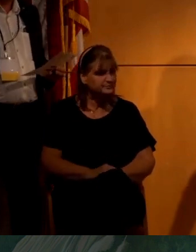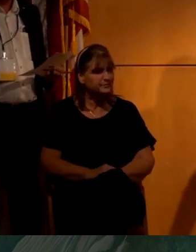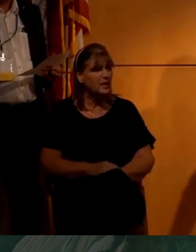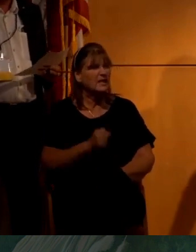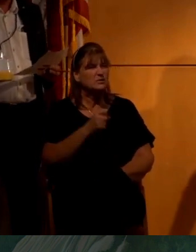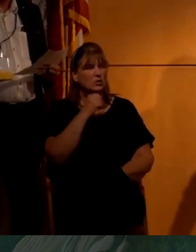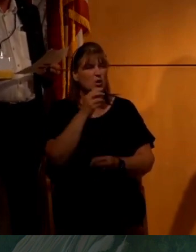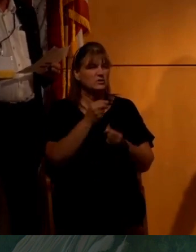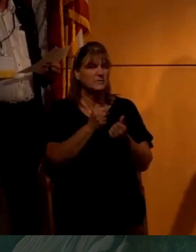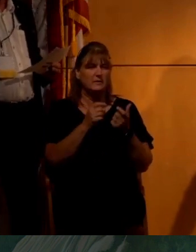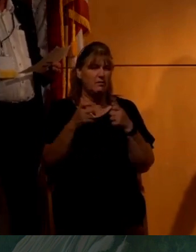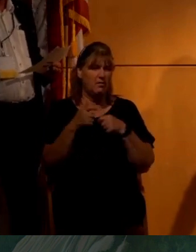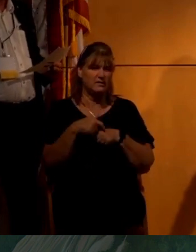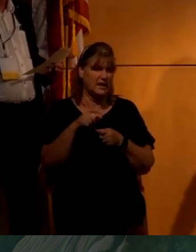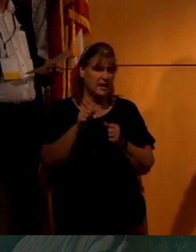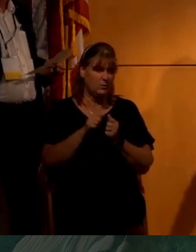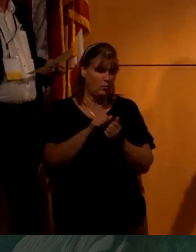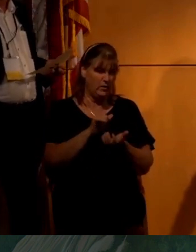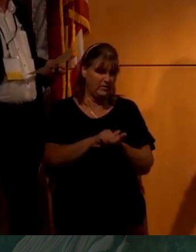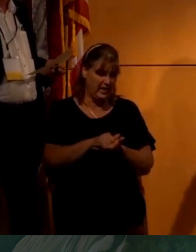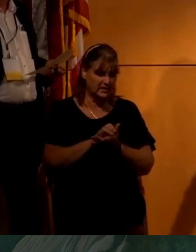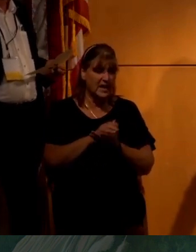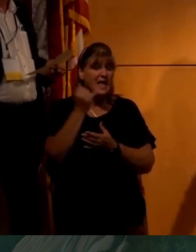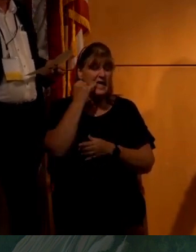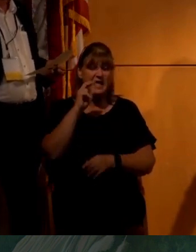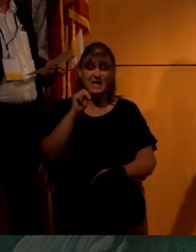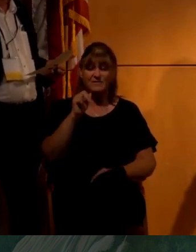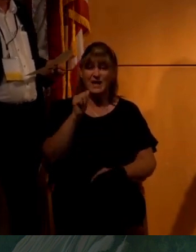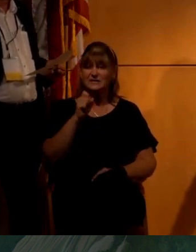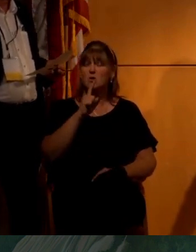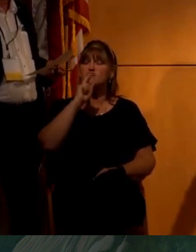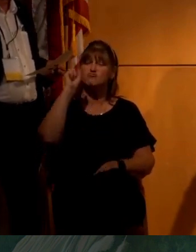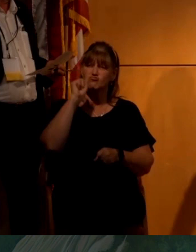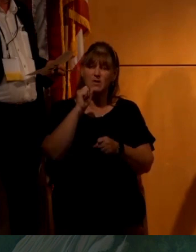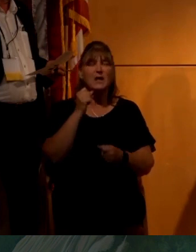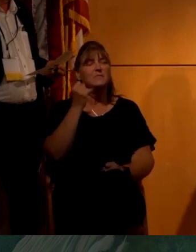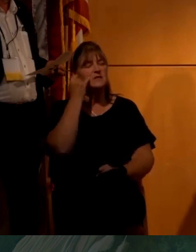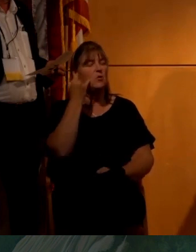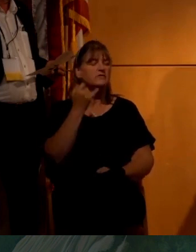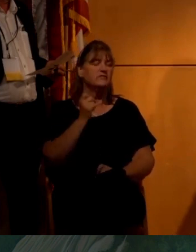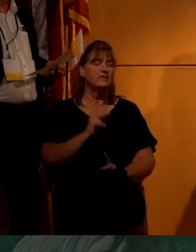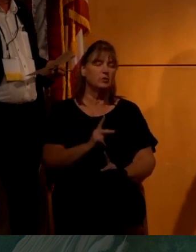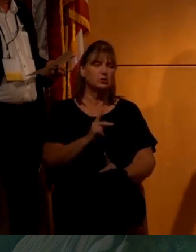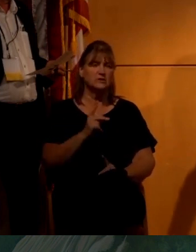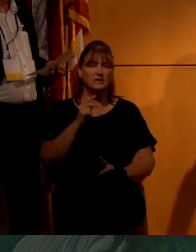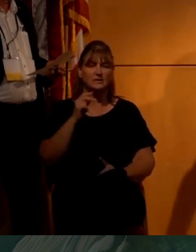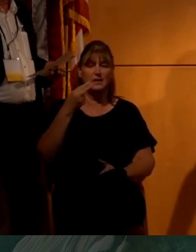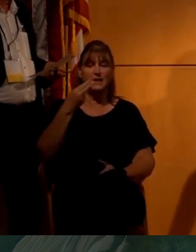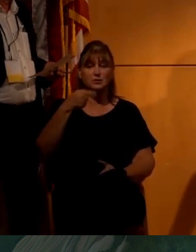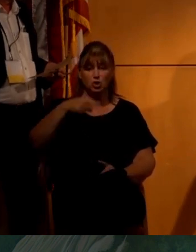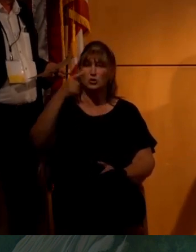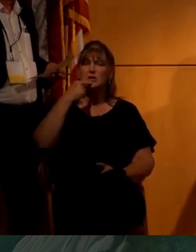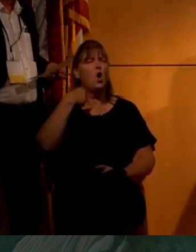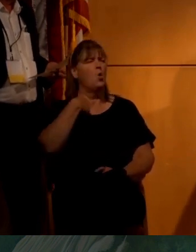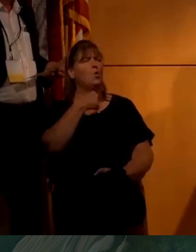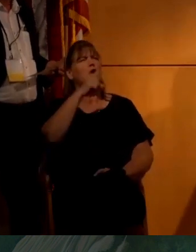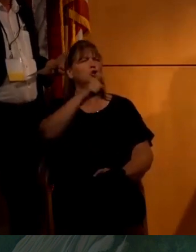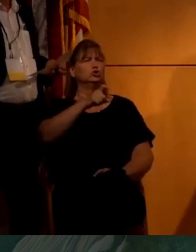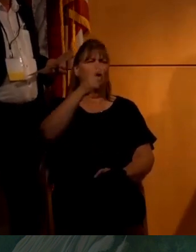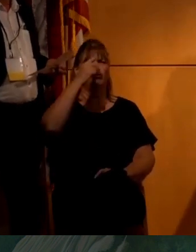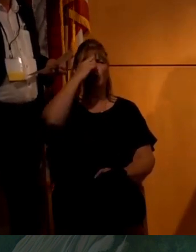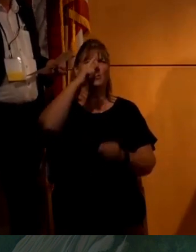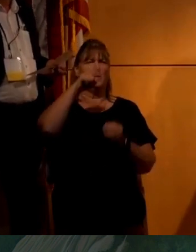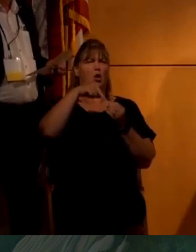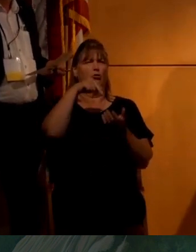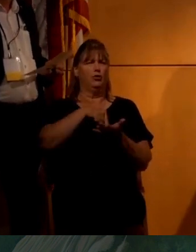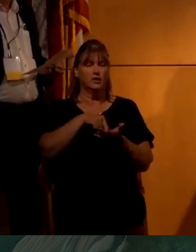and so you don't spend a lot of time on it. Um, if NASA were to actually, if somebody at, at HQ were to say, you know, we really should think